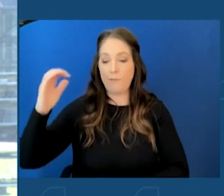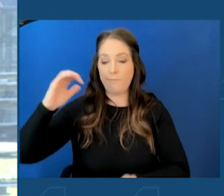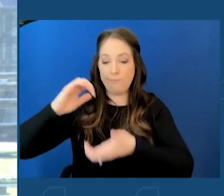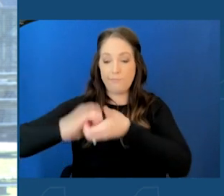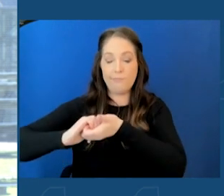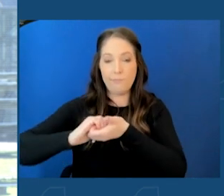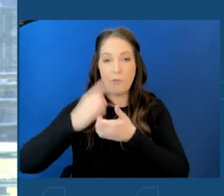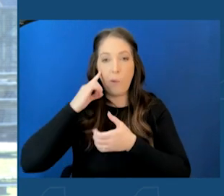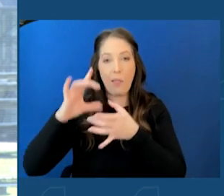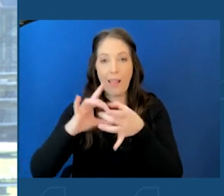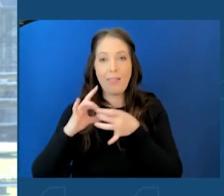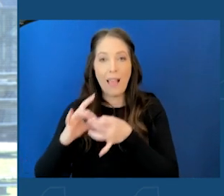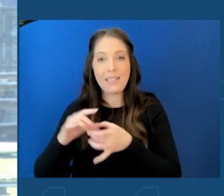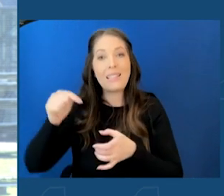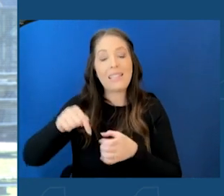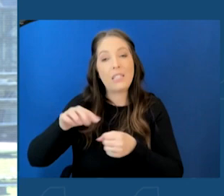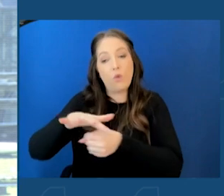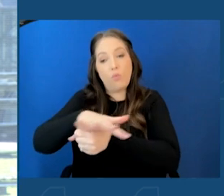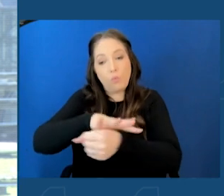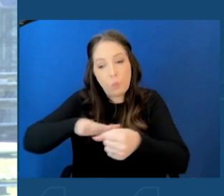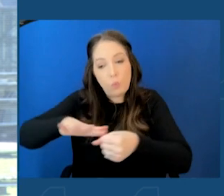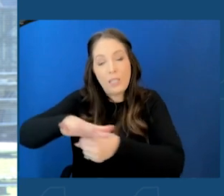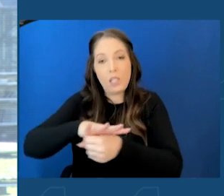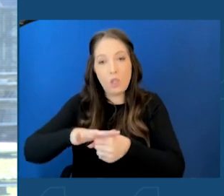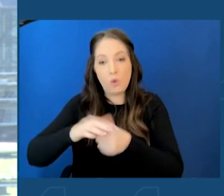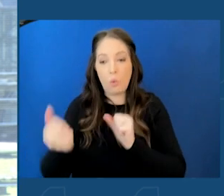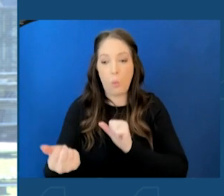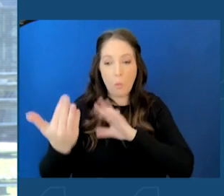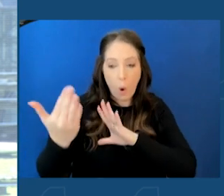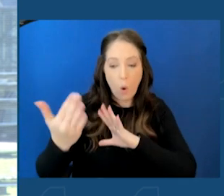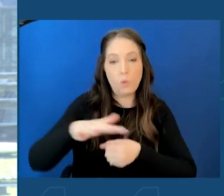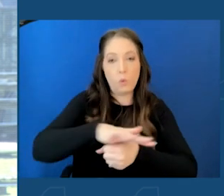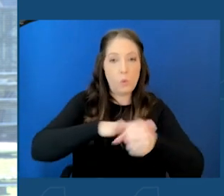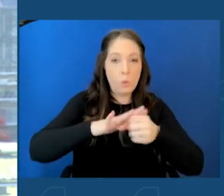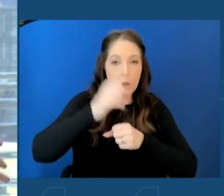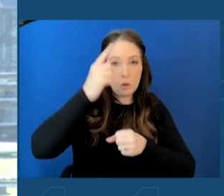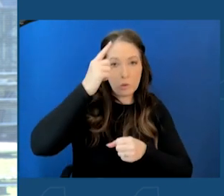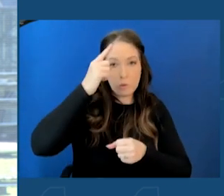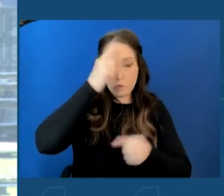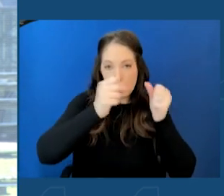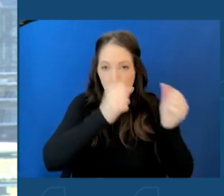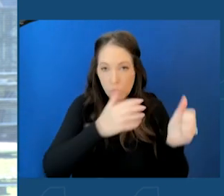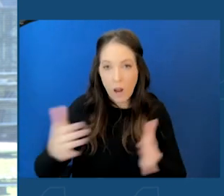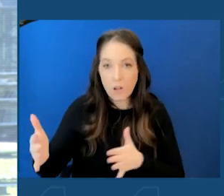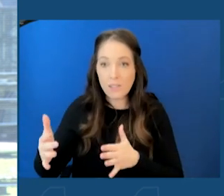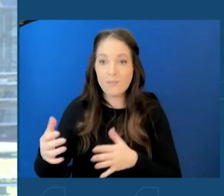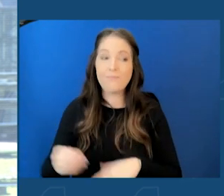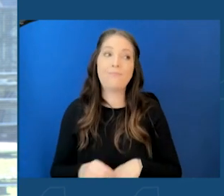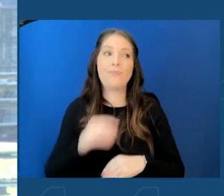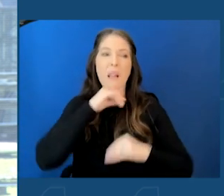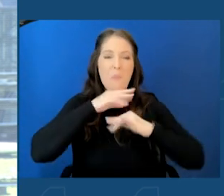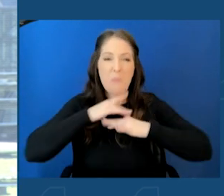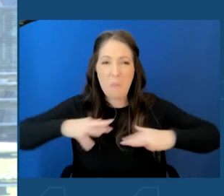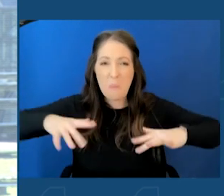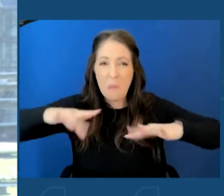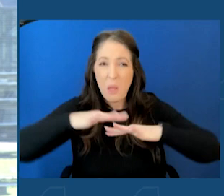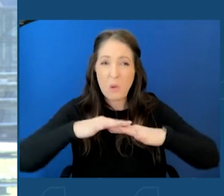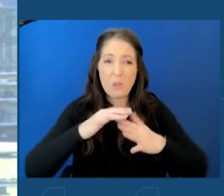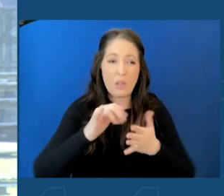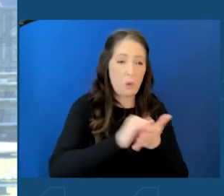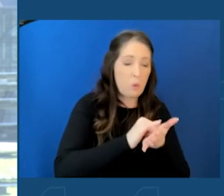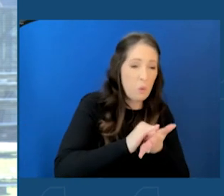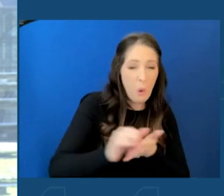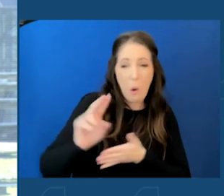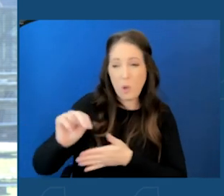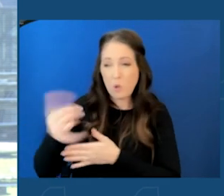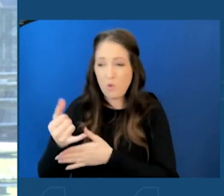regional strategy, a regional approach, because any pollution generated in the state of New York or New Jersey is going to find its way to the other one. We're that close.